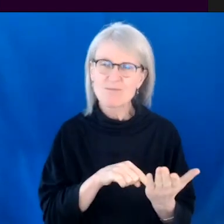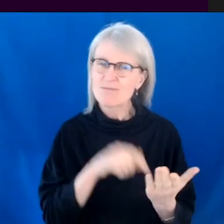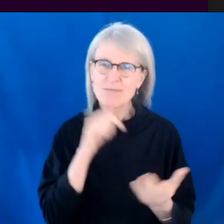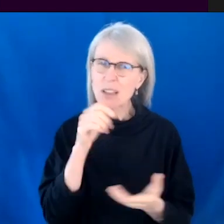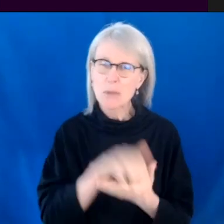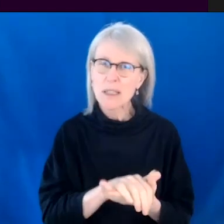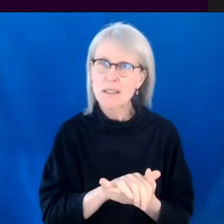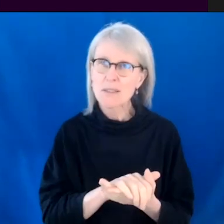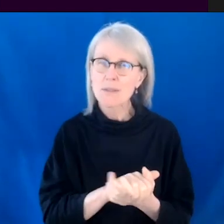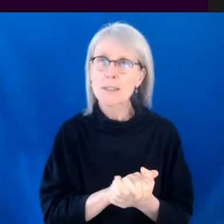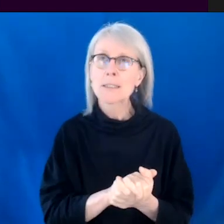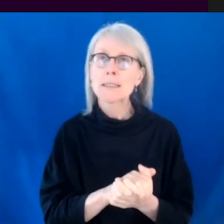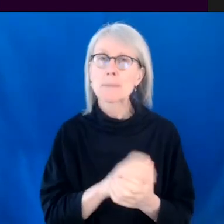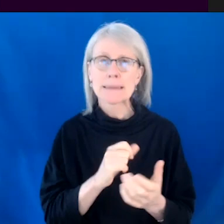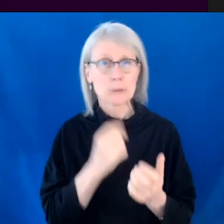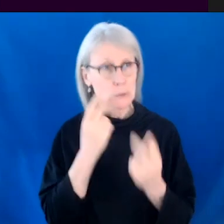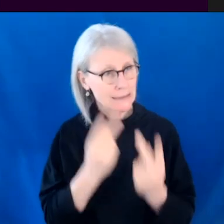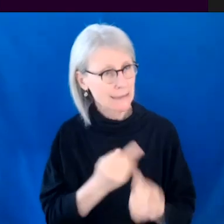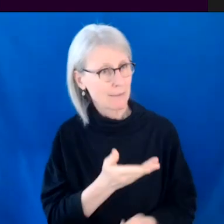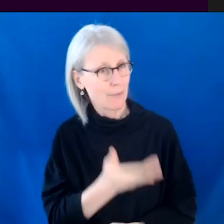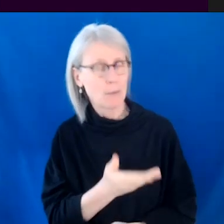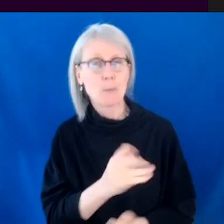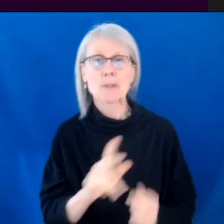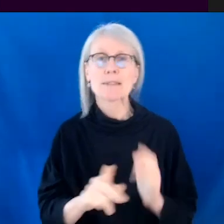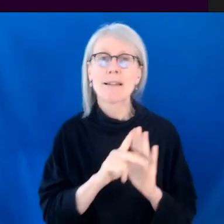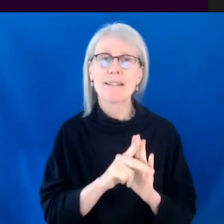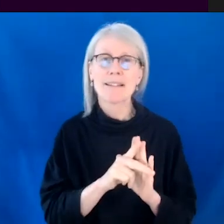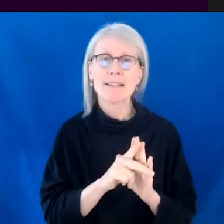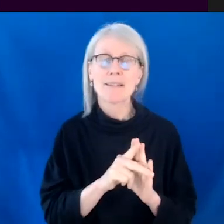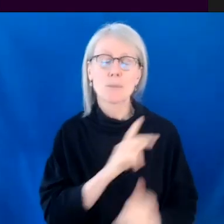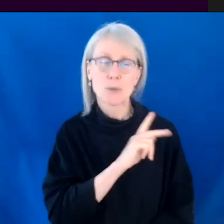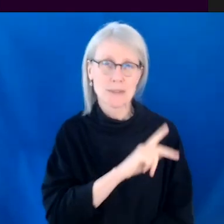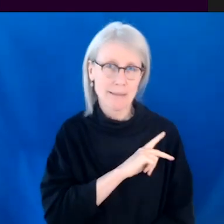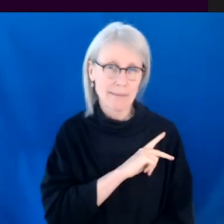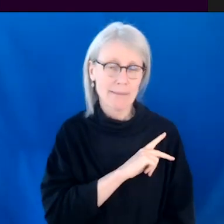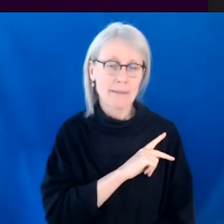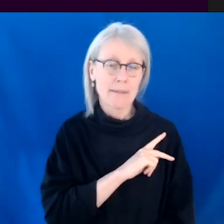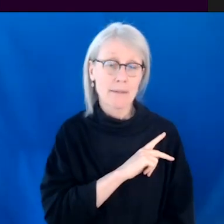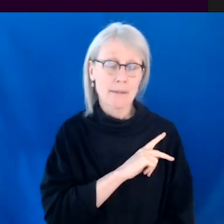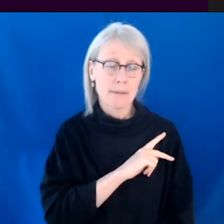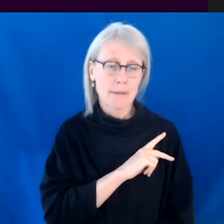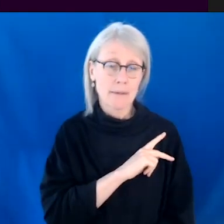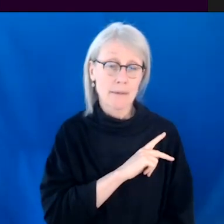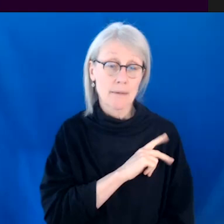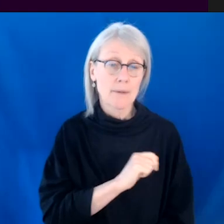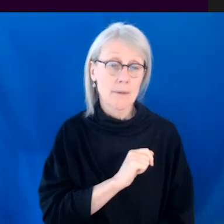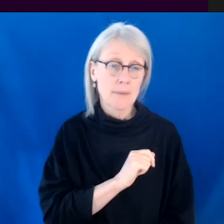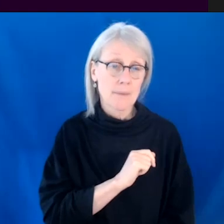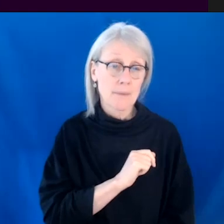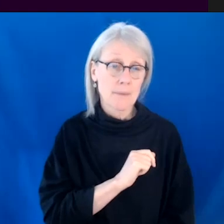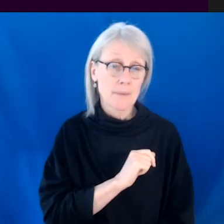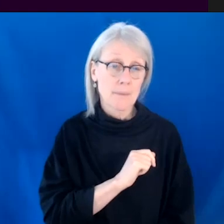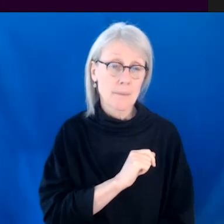personality and character traits so that when you create, um, so that, uh, that sometimes